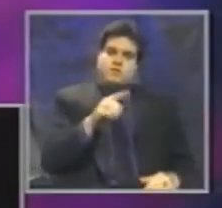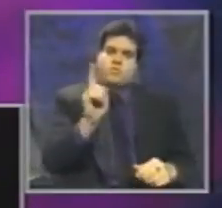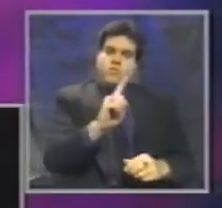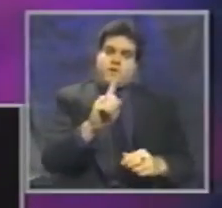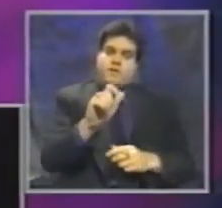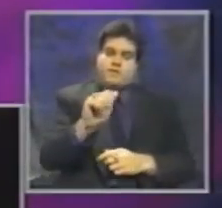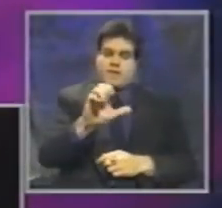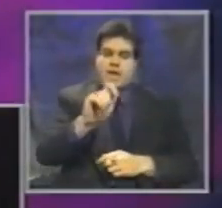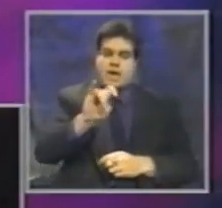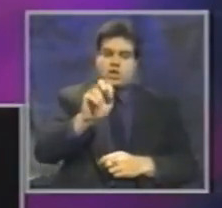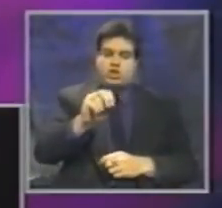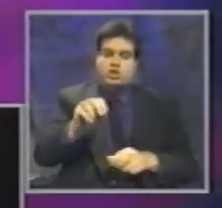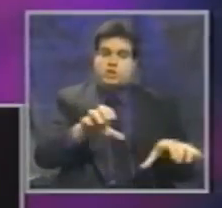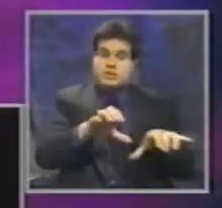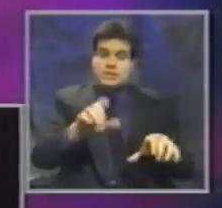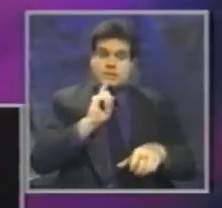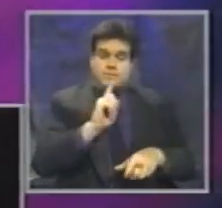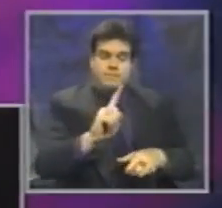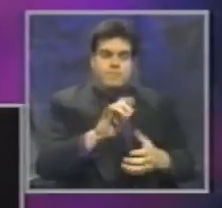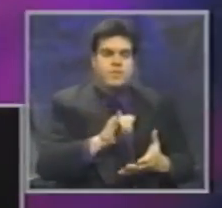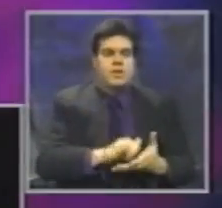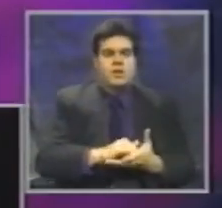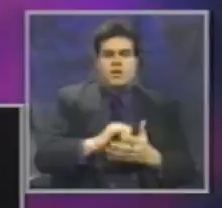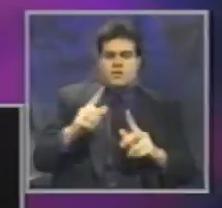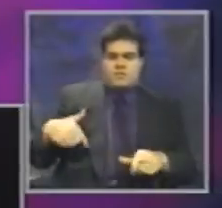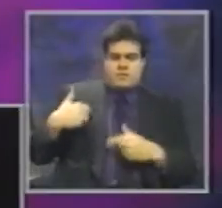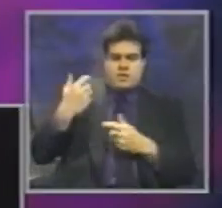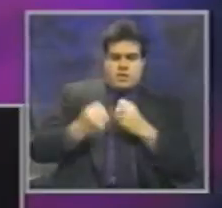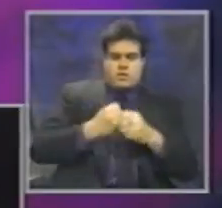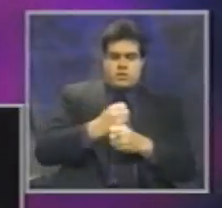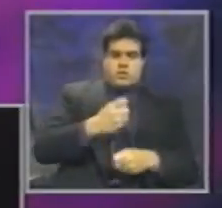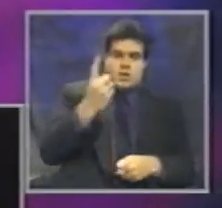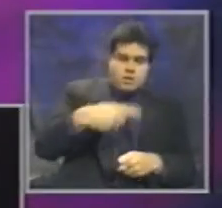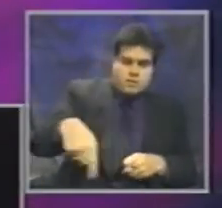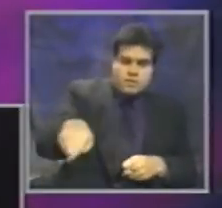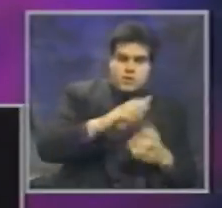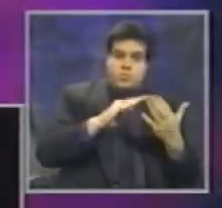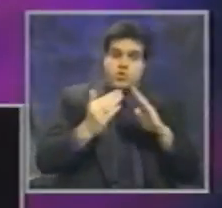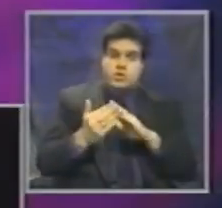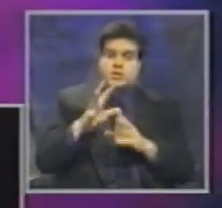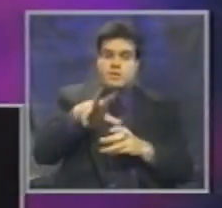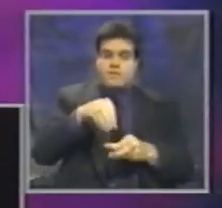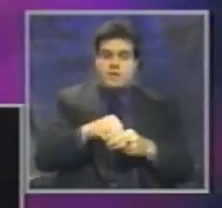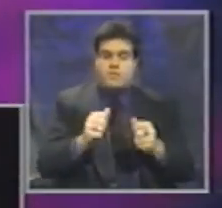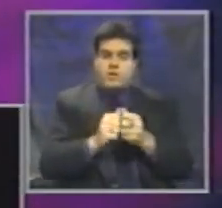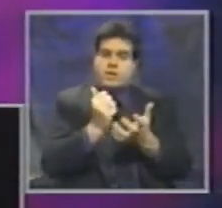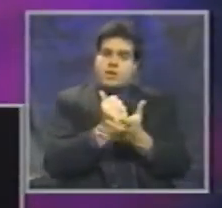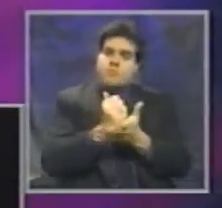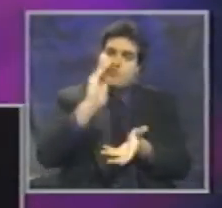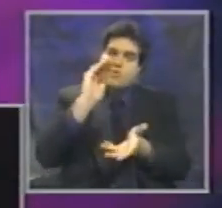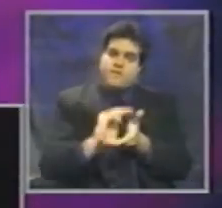For years, communities have taken an active role in preventing the incidence of motor vehicle crashes. And they've used a variety of names over the years.